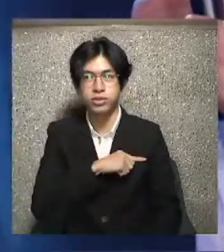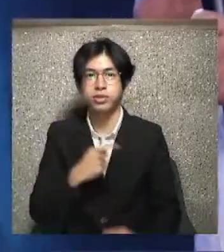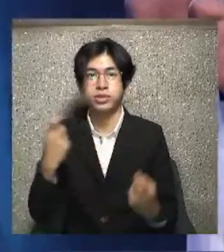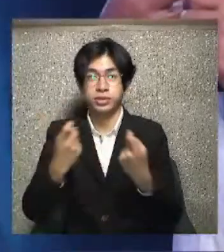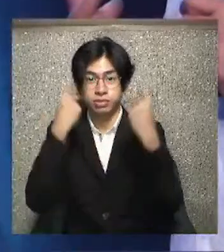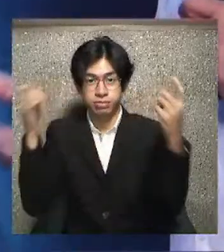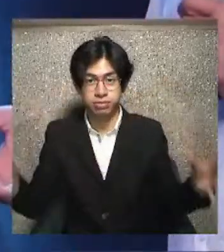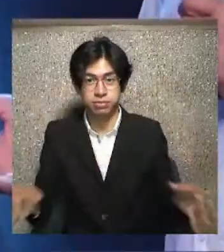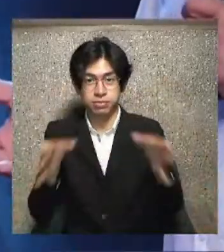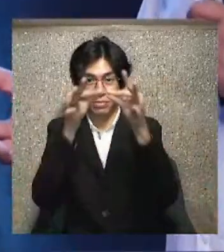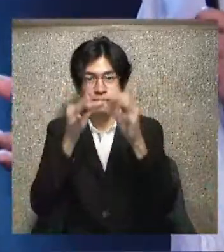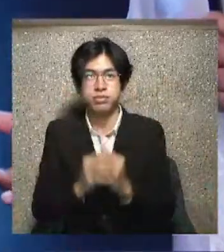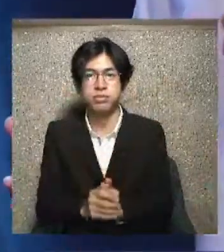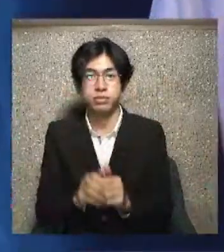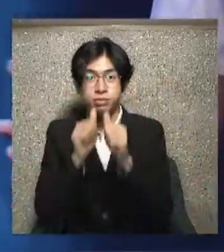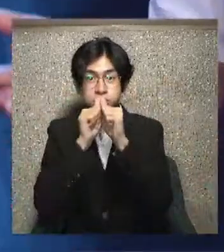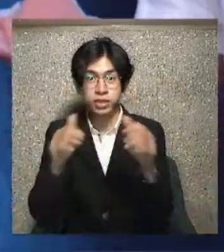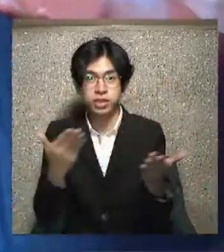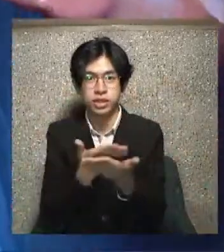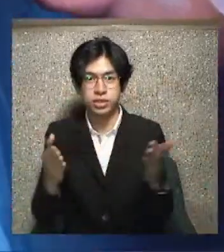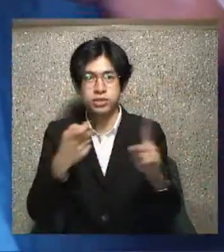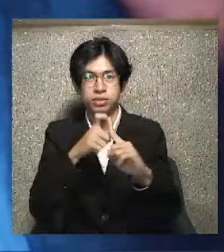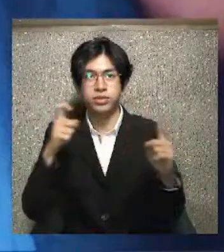come to get it from you. Let us pray.